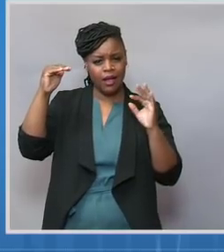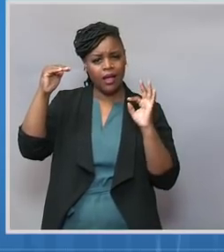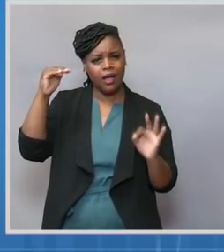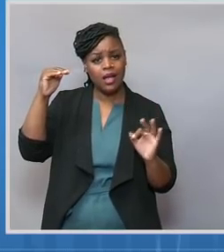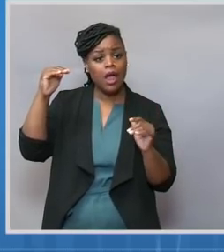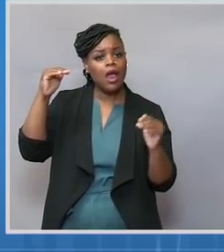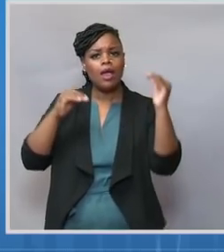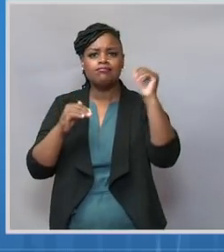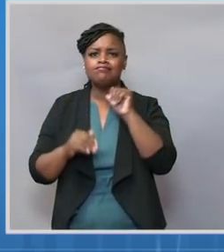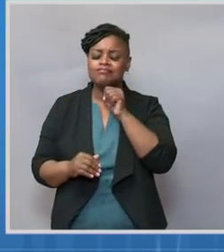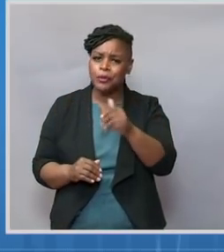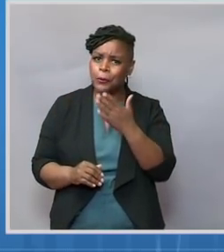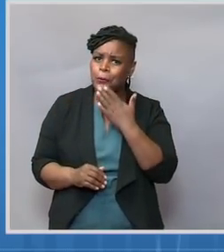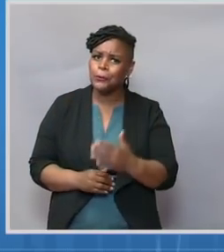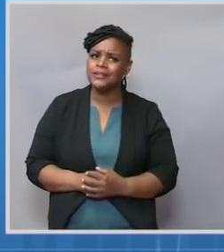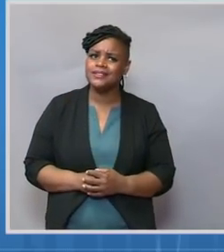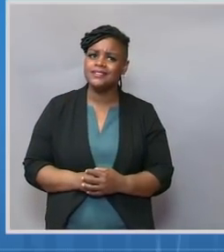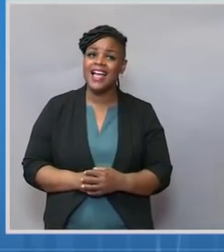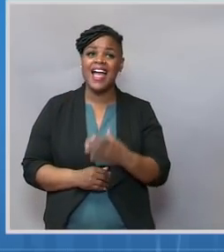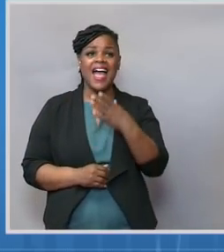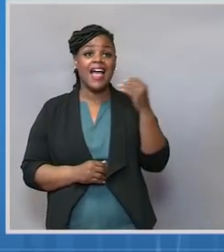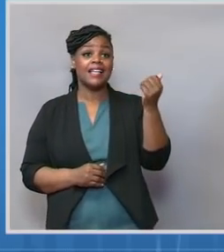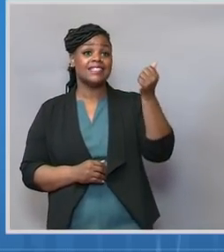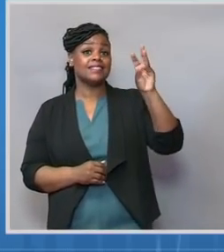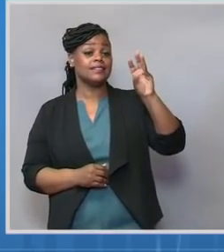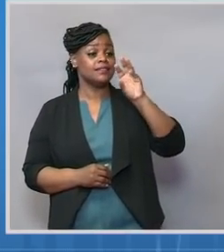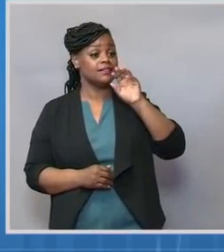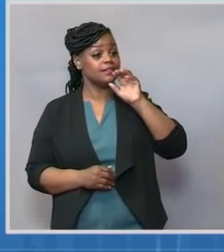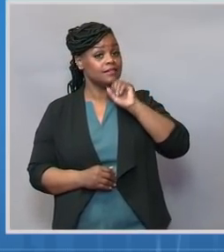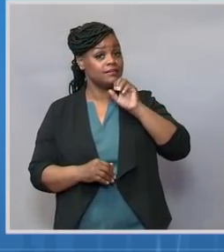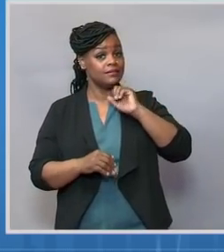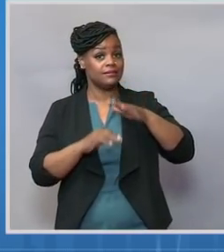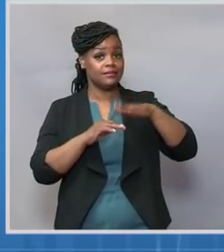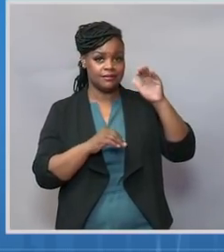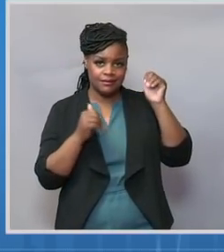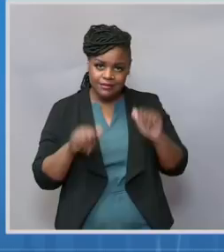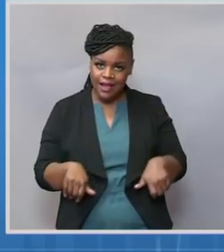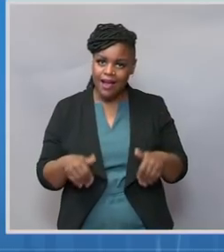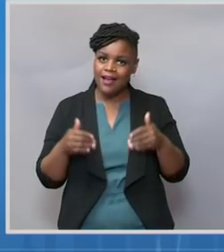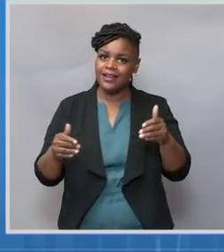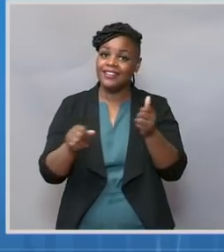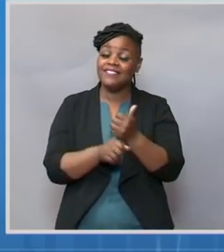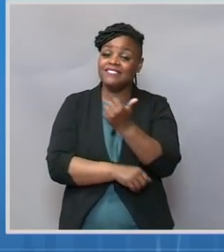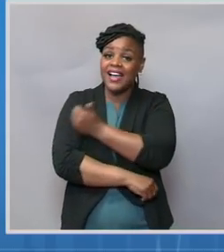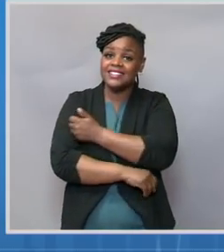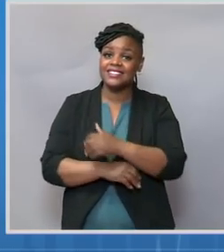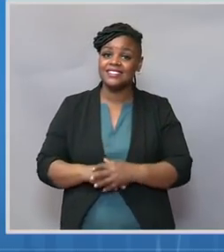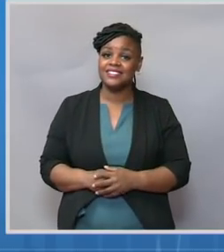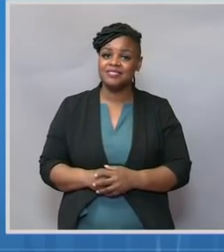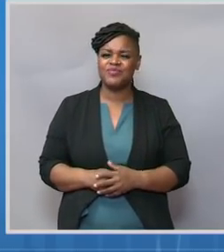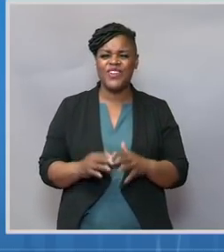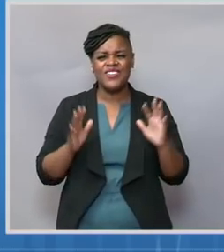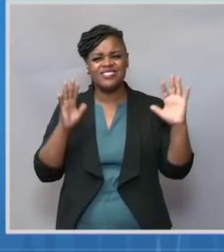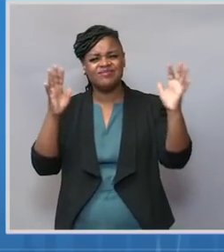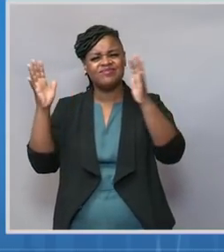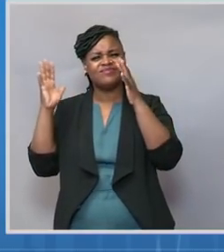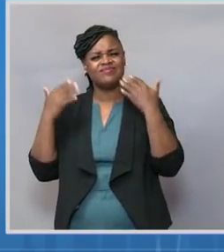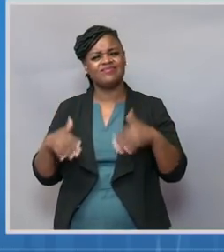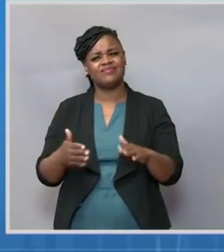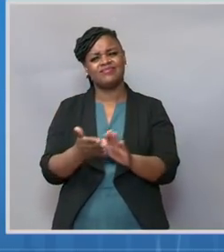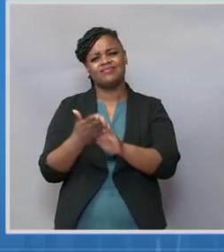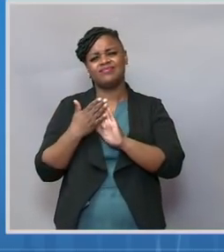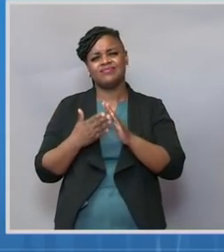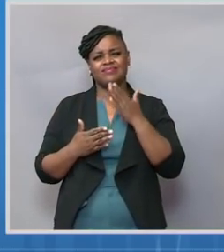encourage all younger people to follow the example of older Americans and to get vaccinated. And regardless of your age,